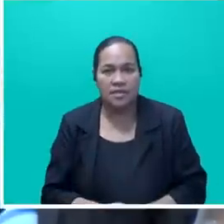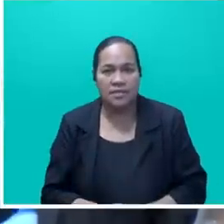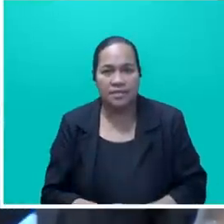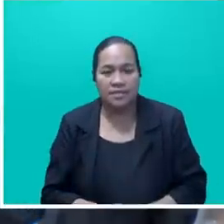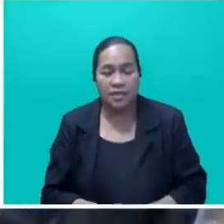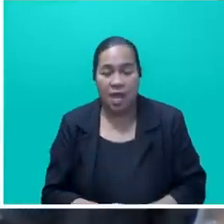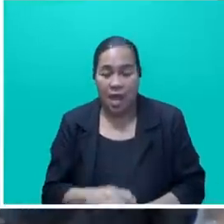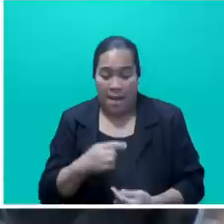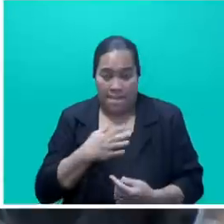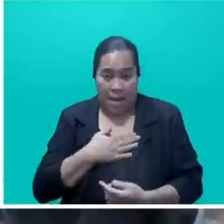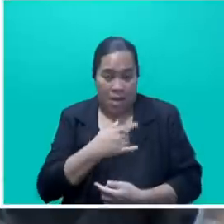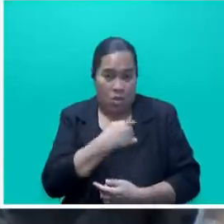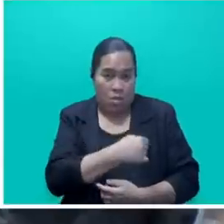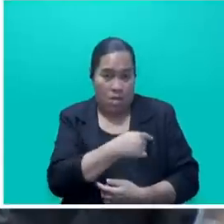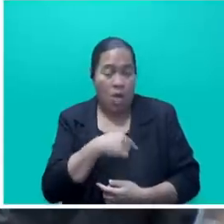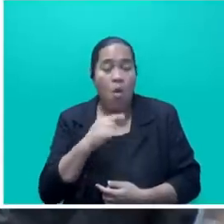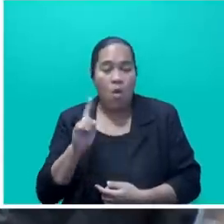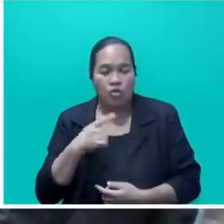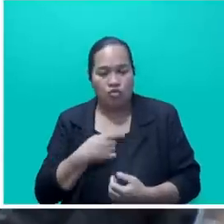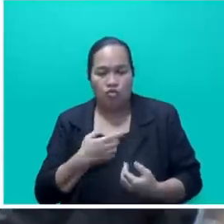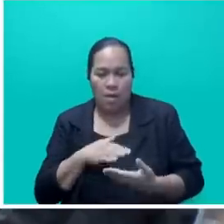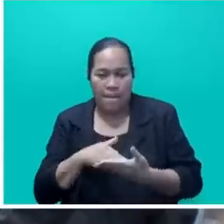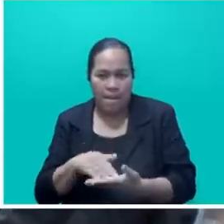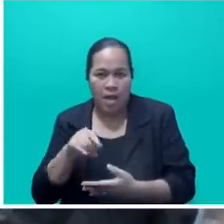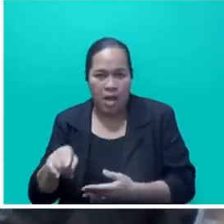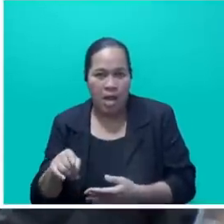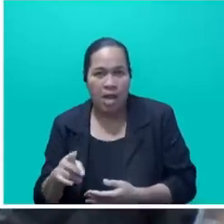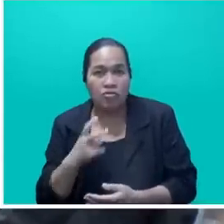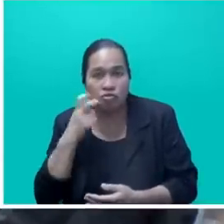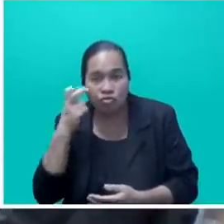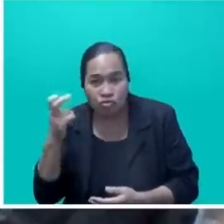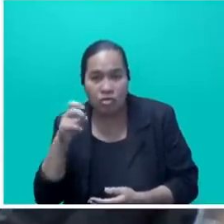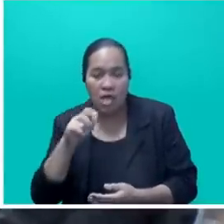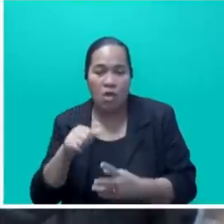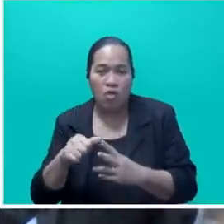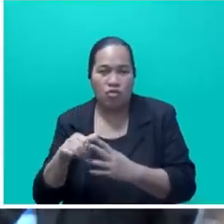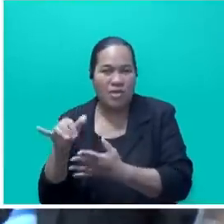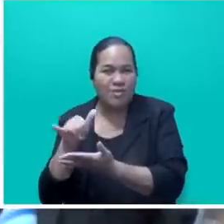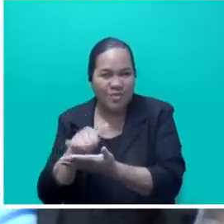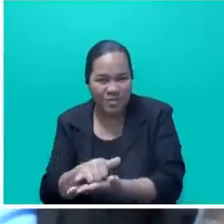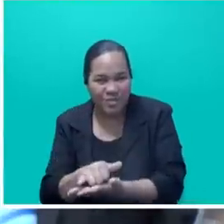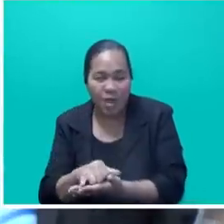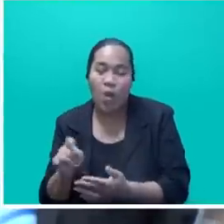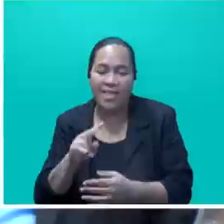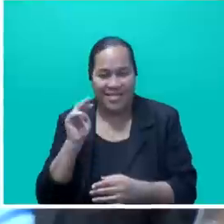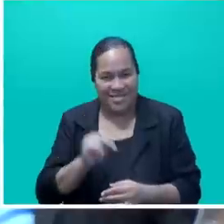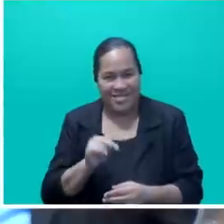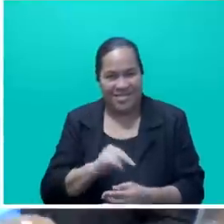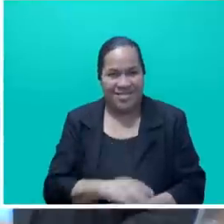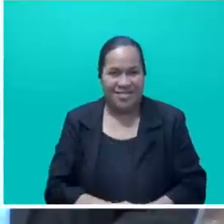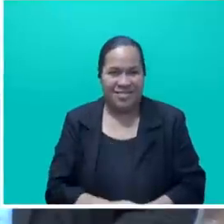one of my commitments has always been to give tourism and civil aviation sector the stature they deserve. Here we are talking about